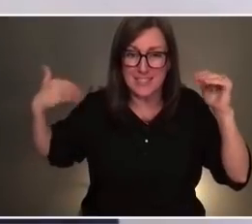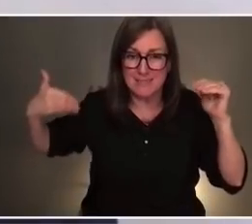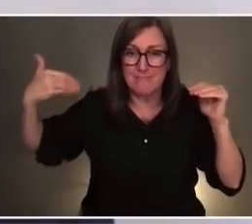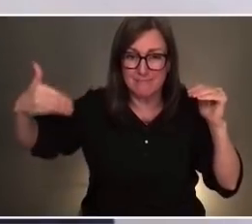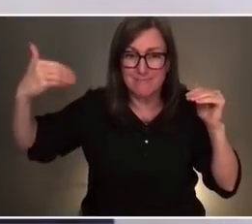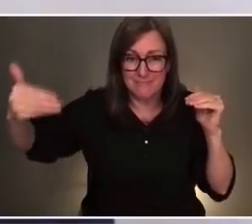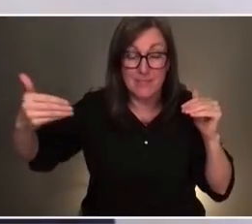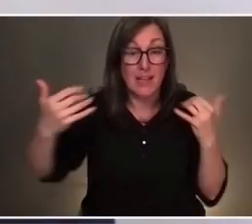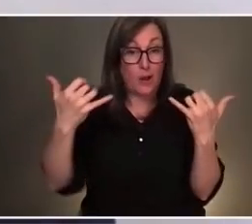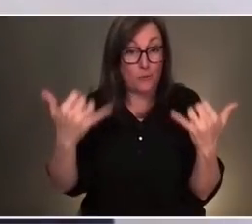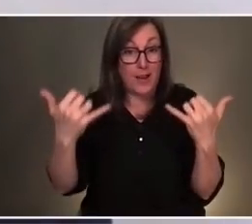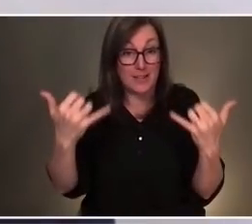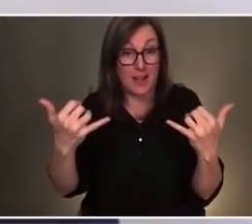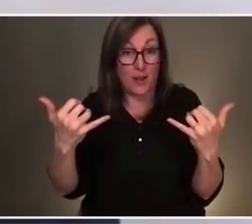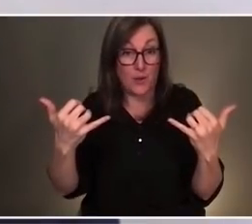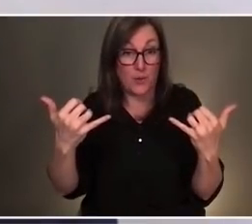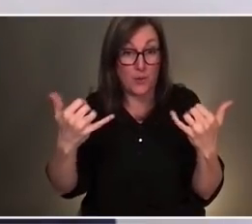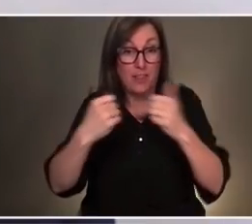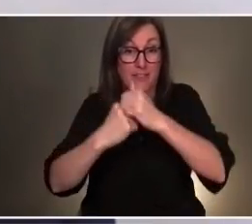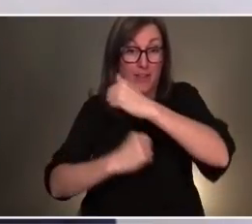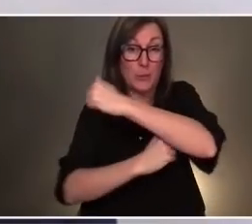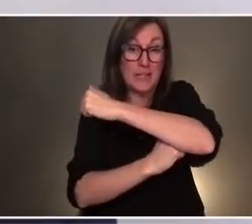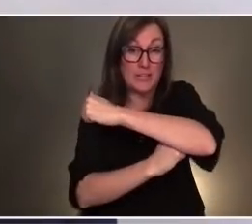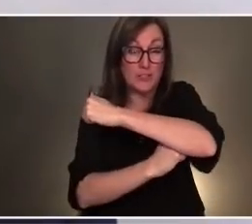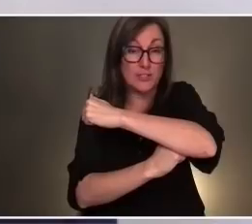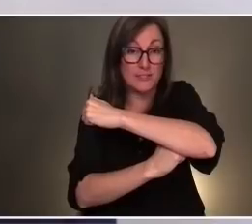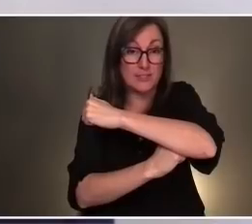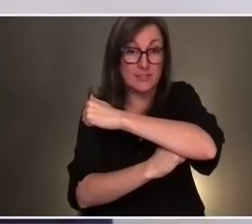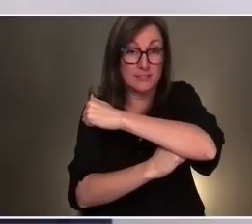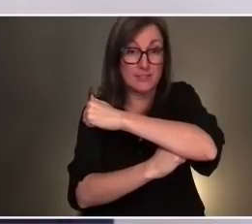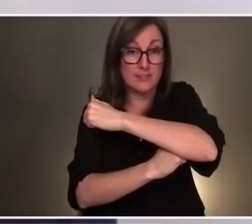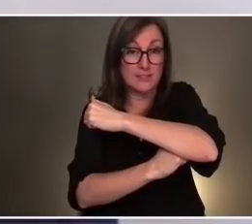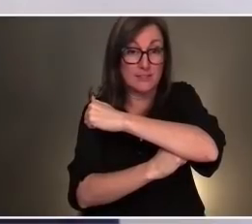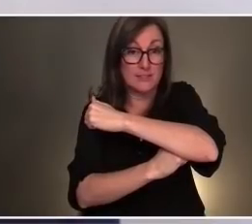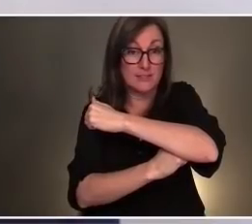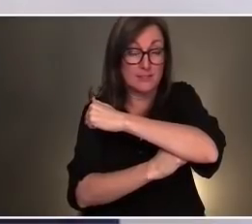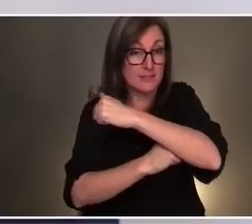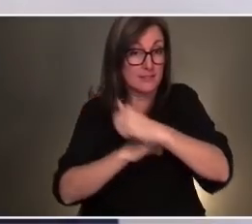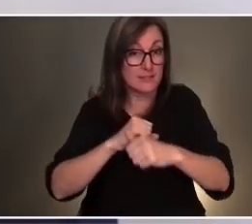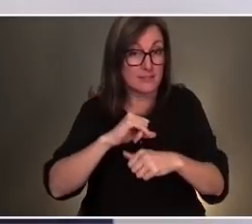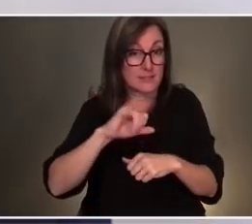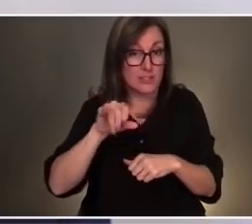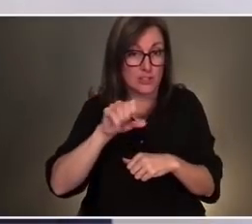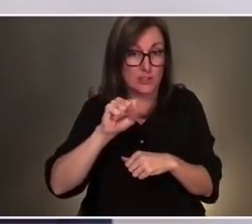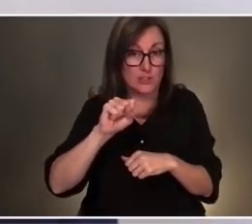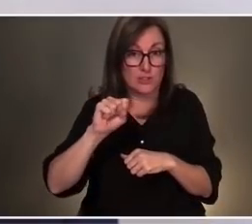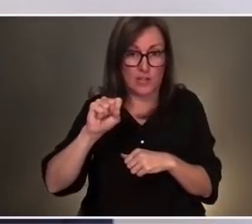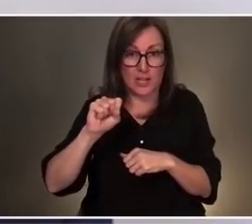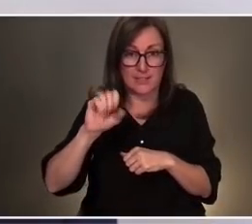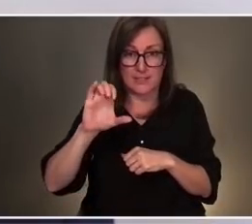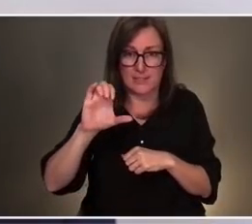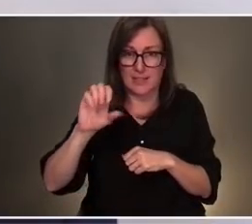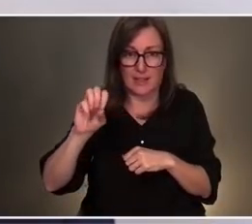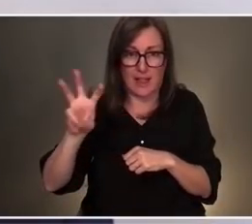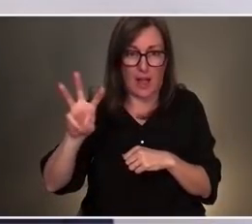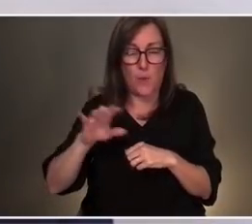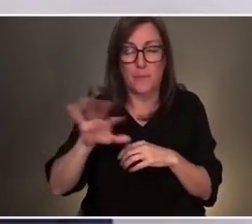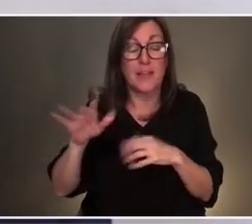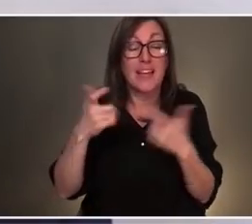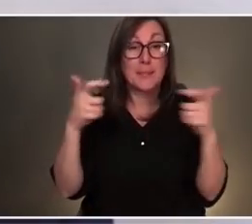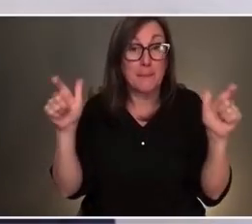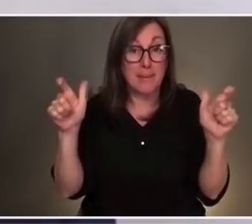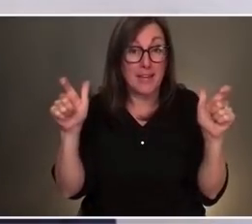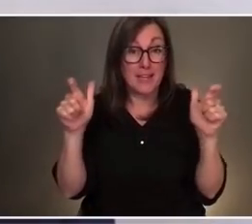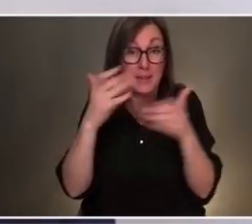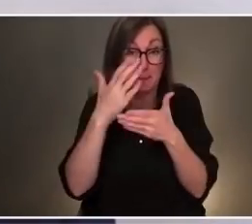now the foundation, Jess Quaul, who is, to me, such a key, key piece to what we're